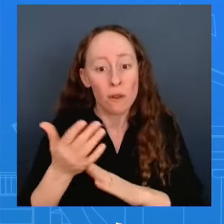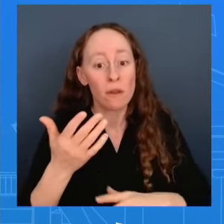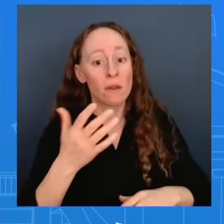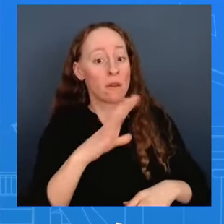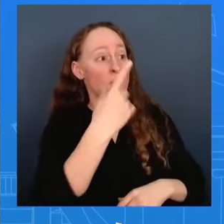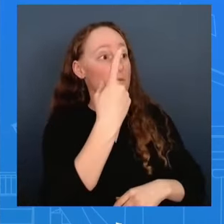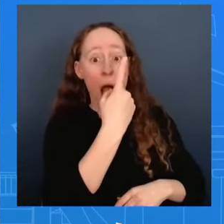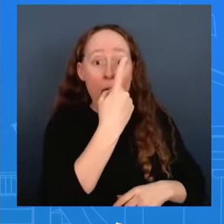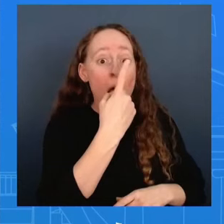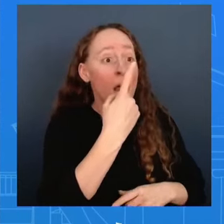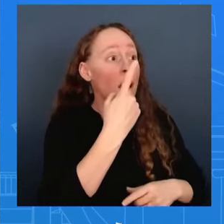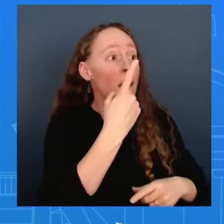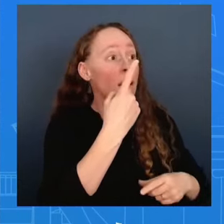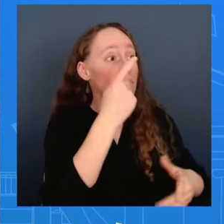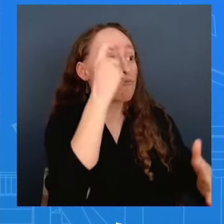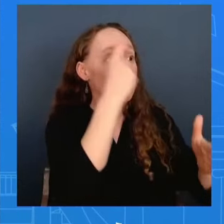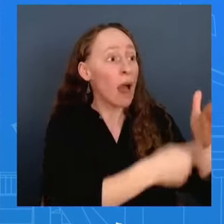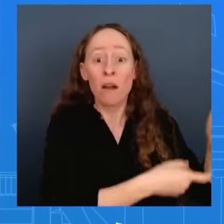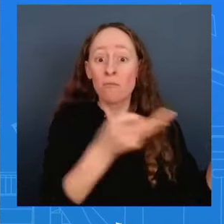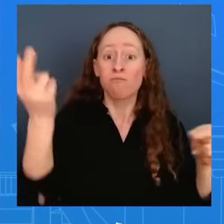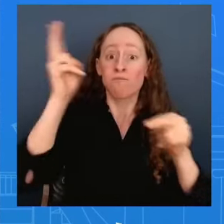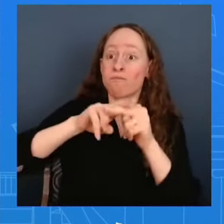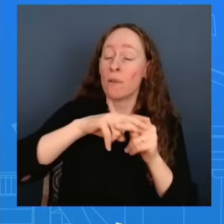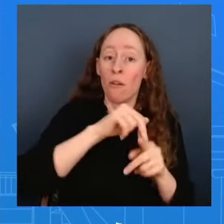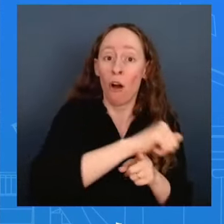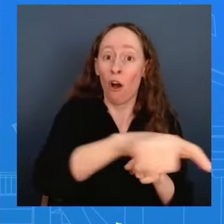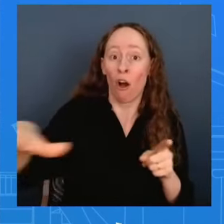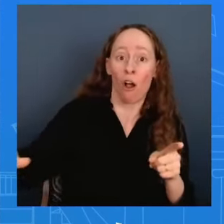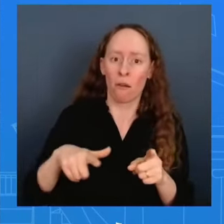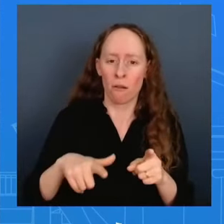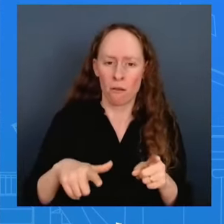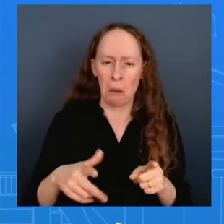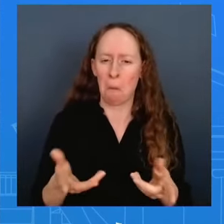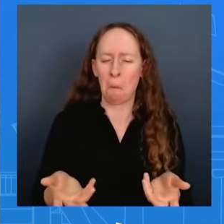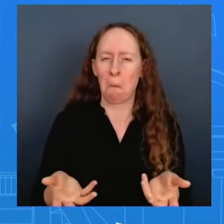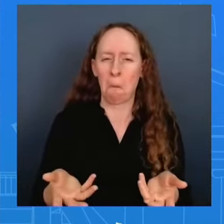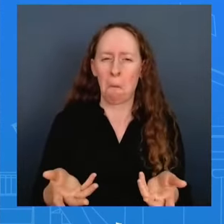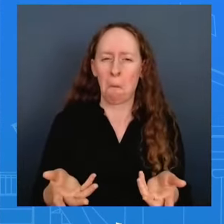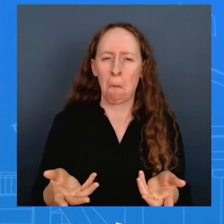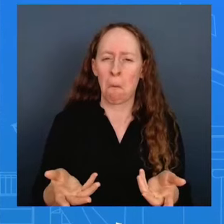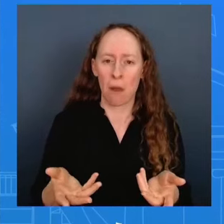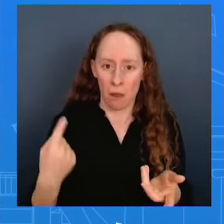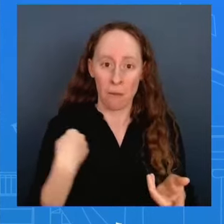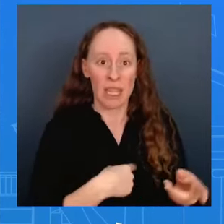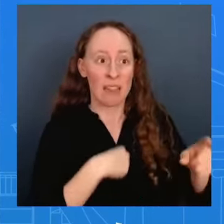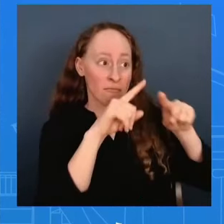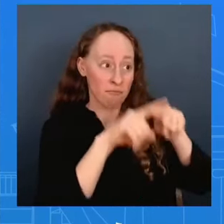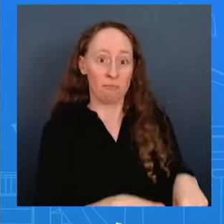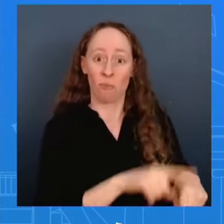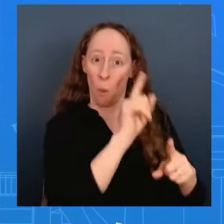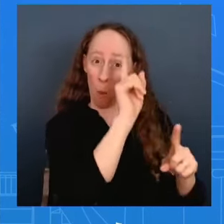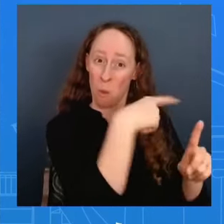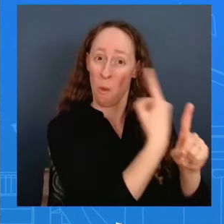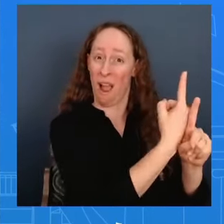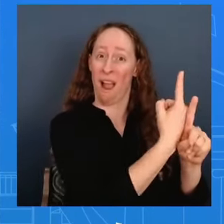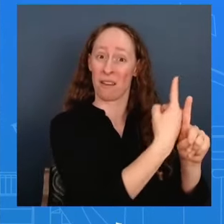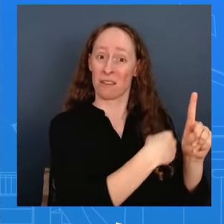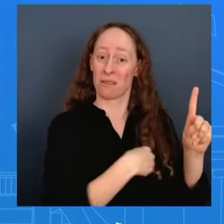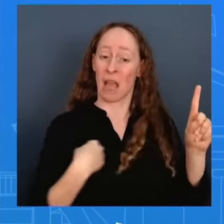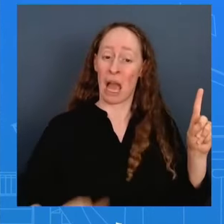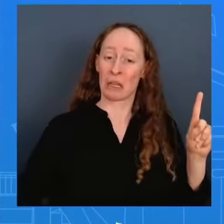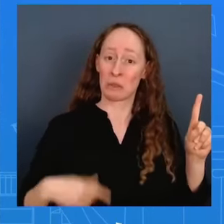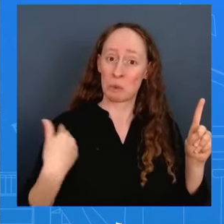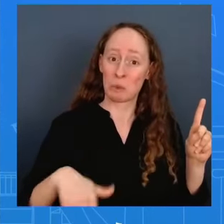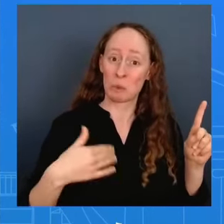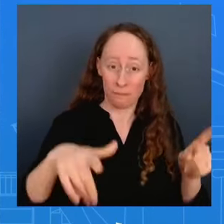primarily from the supply chain challenges we've experienced first from the pandemic next from russia's invasion of ukraine if you